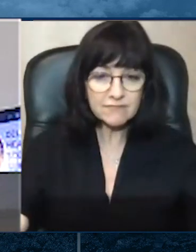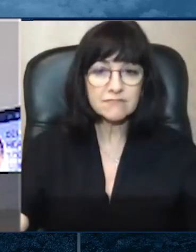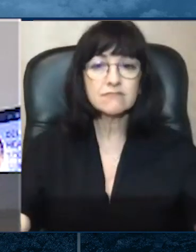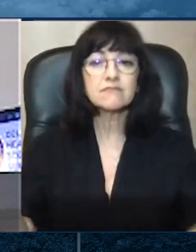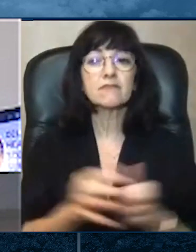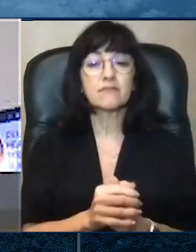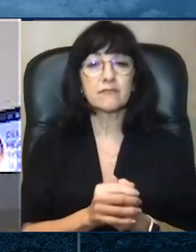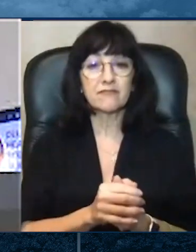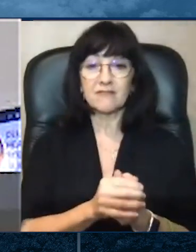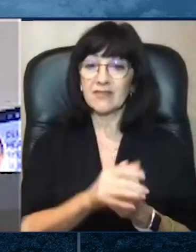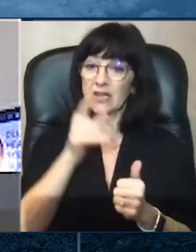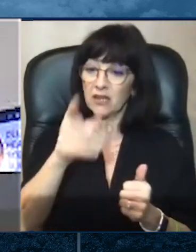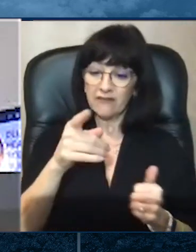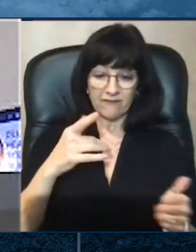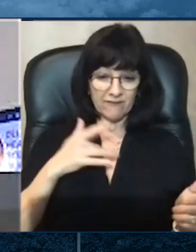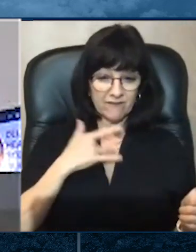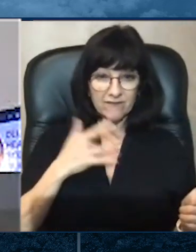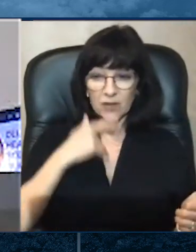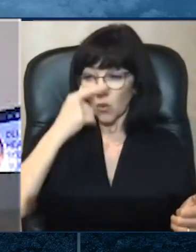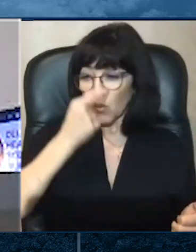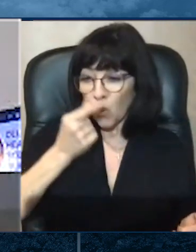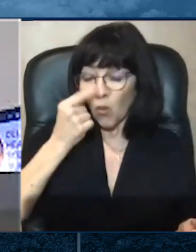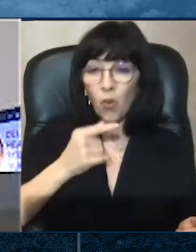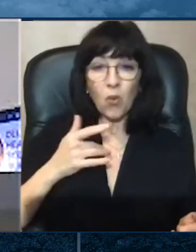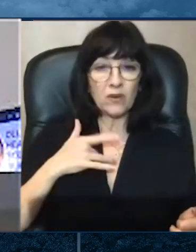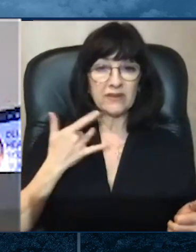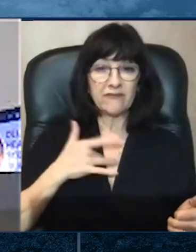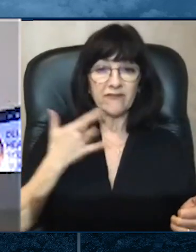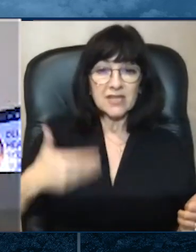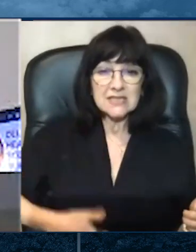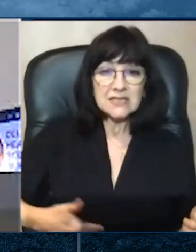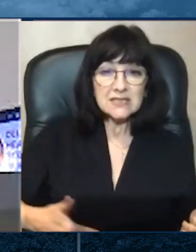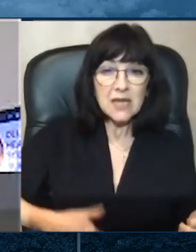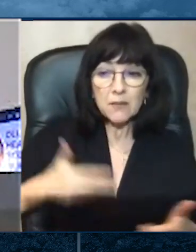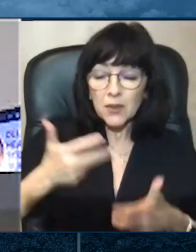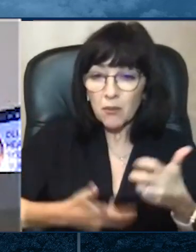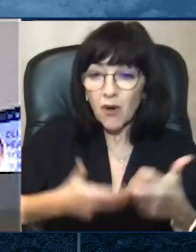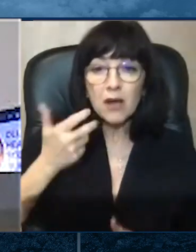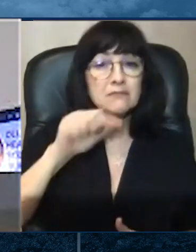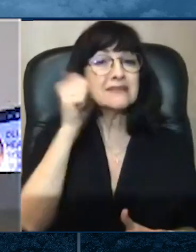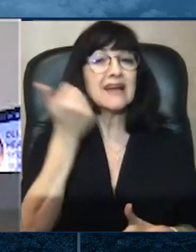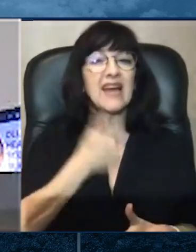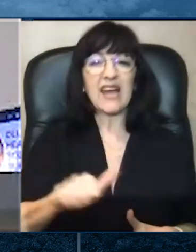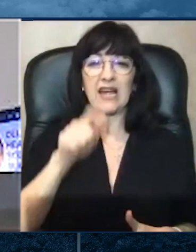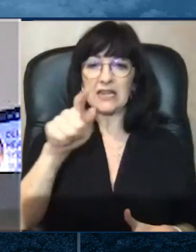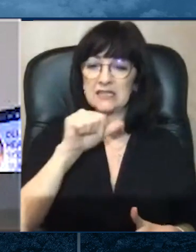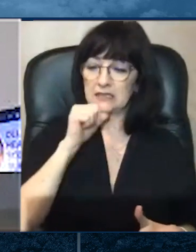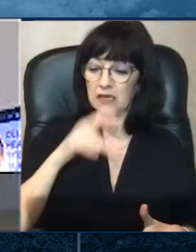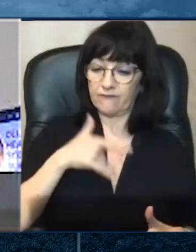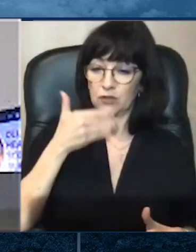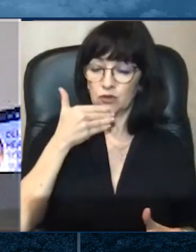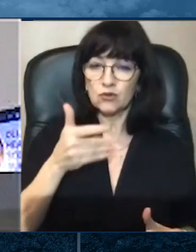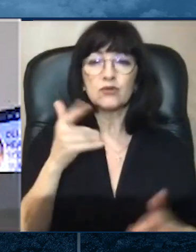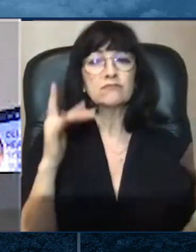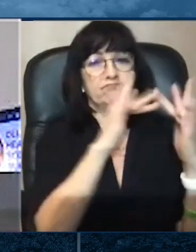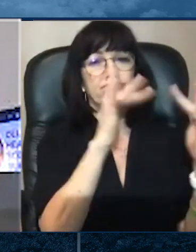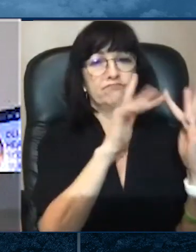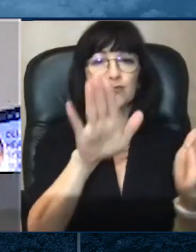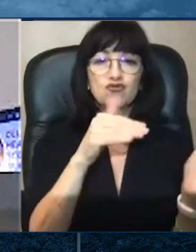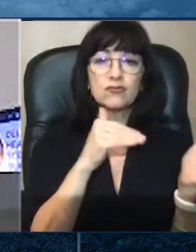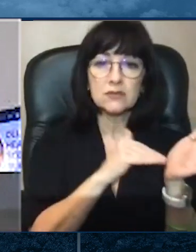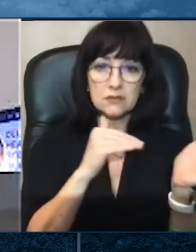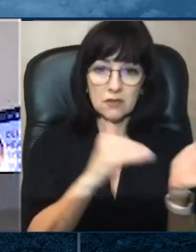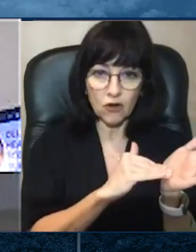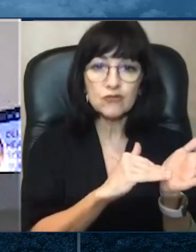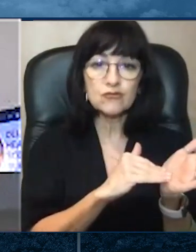problems, or even a cold. Call your doctor and consult with a telemedicine doctor to see if you need to be tested